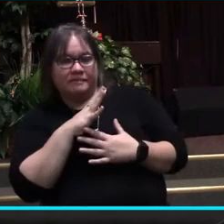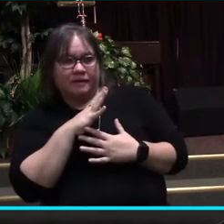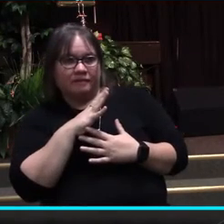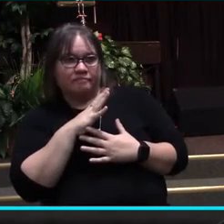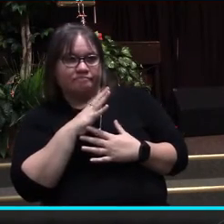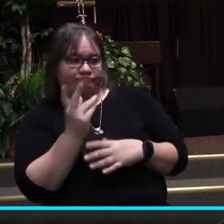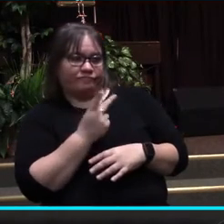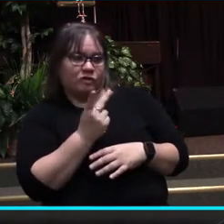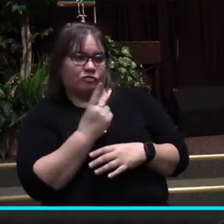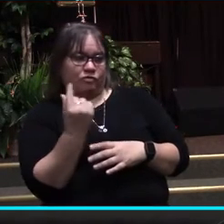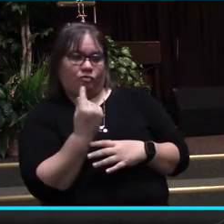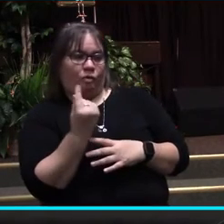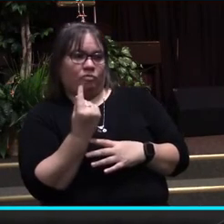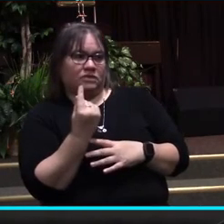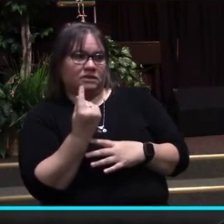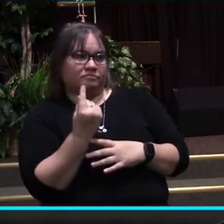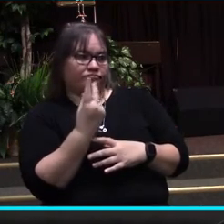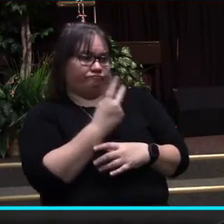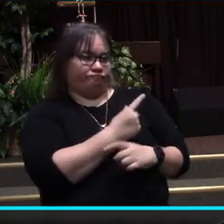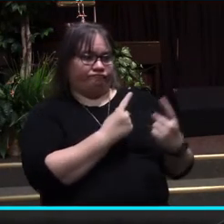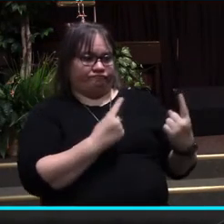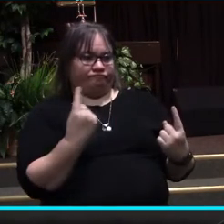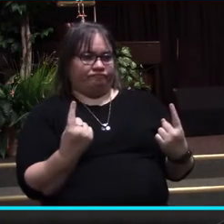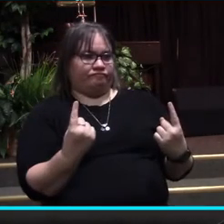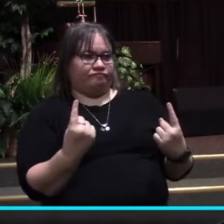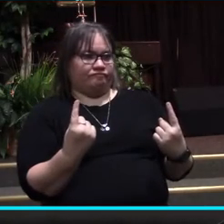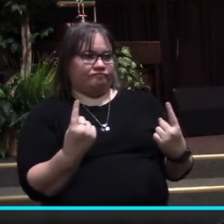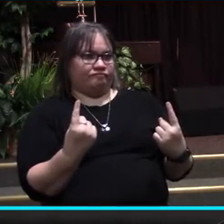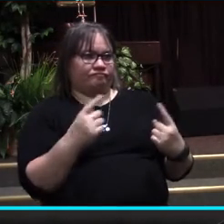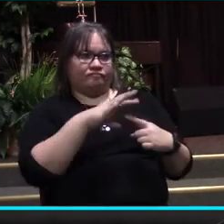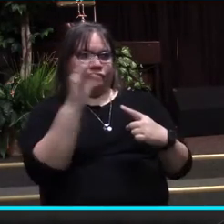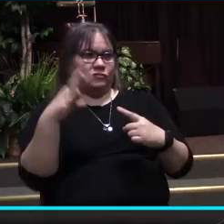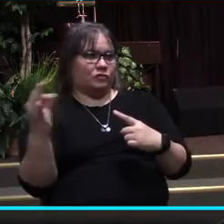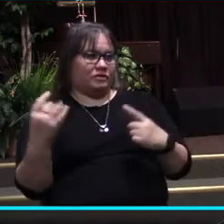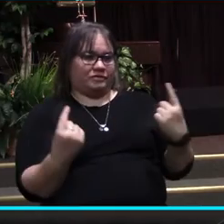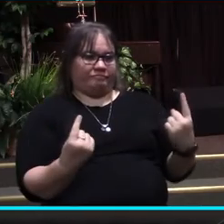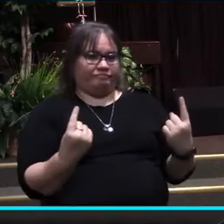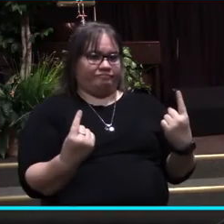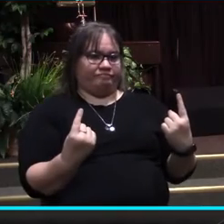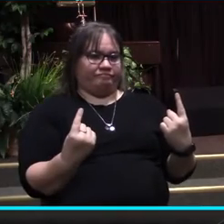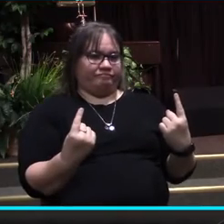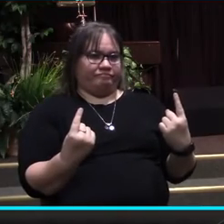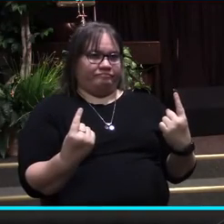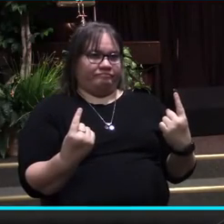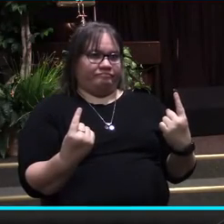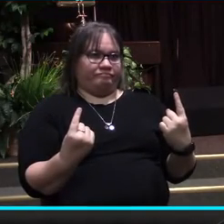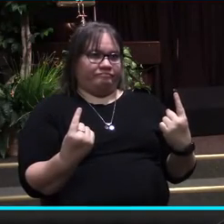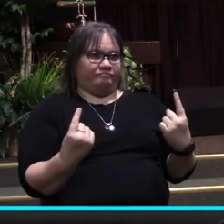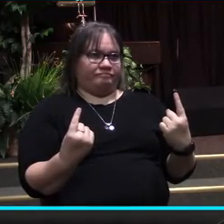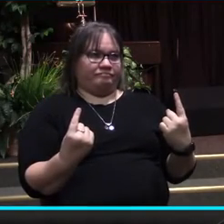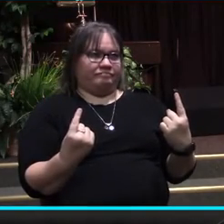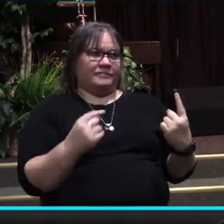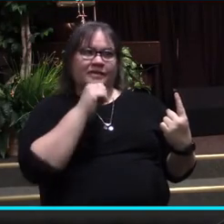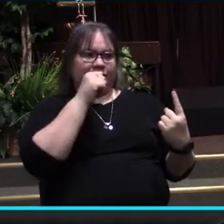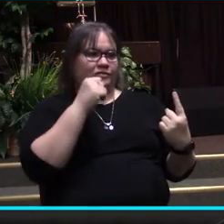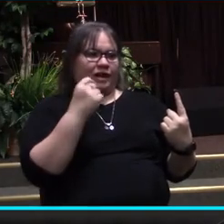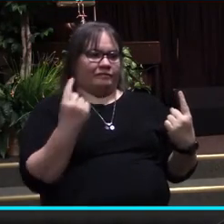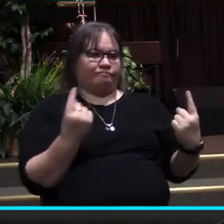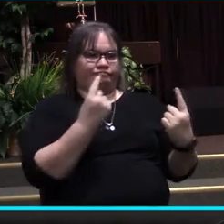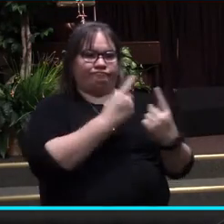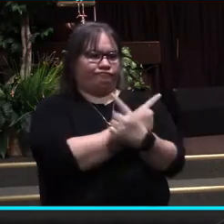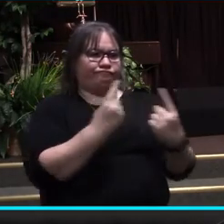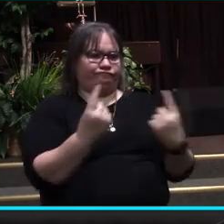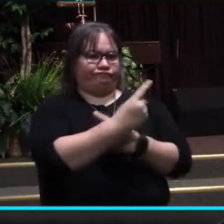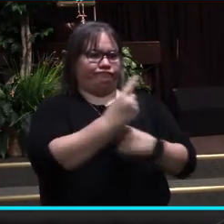There are only two available options. And those options are not interchangeable.